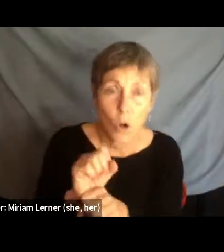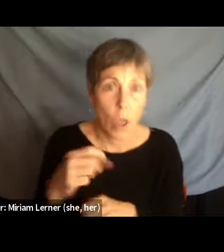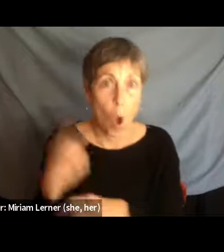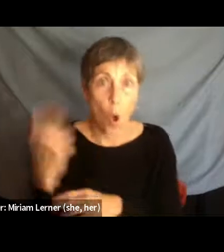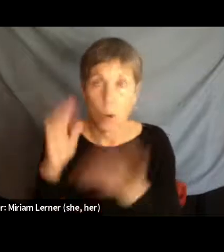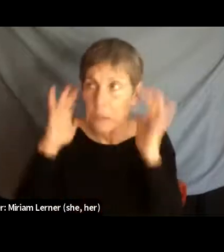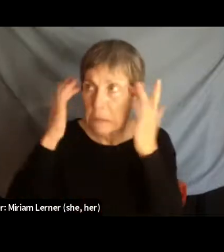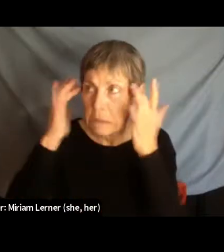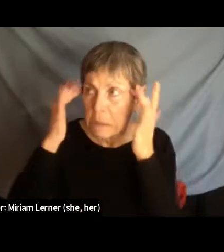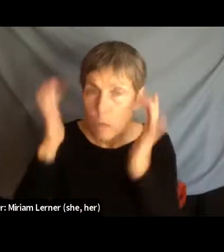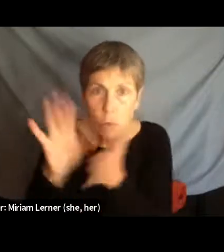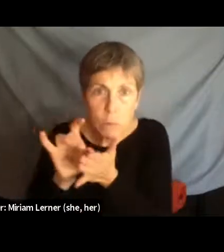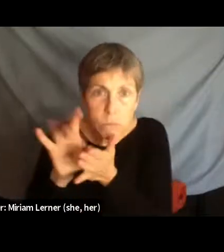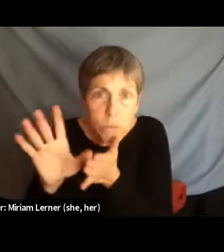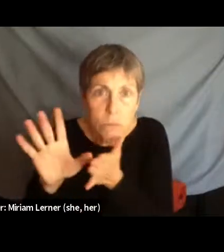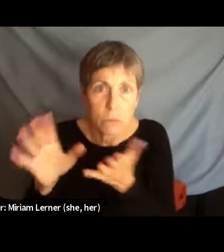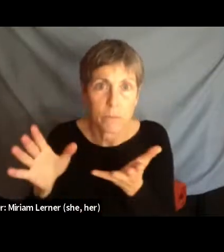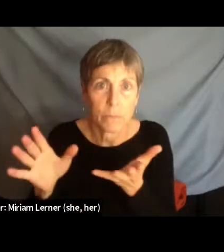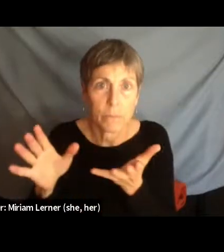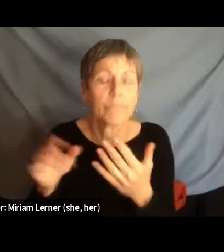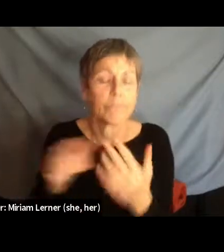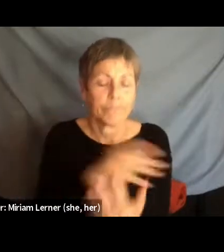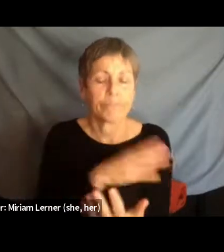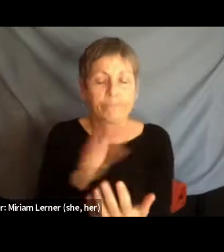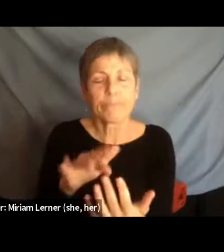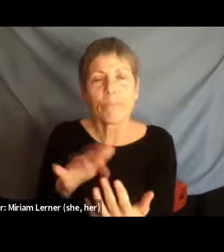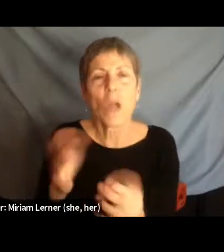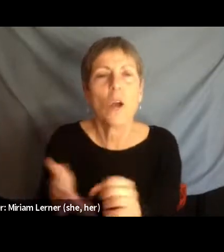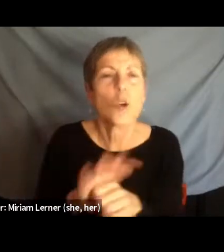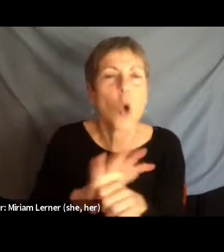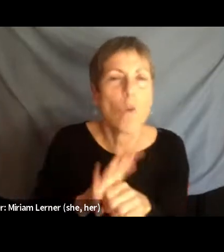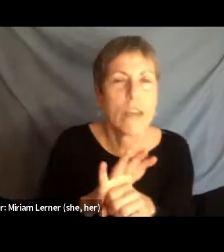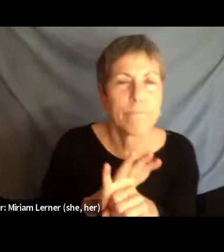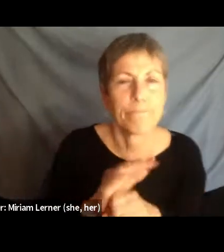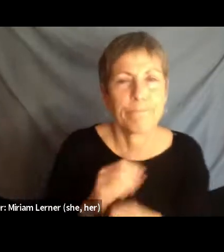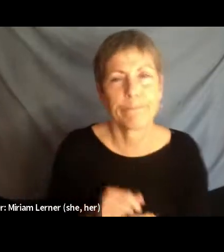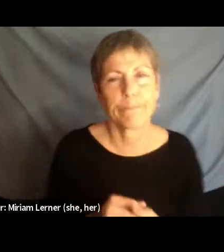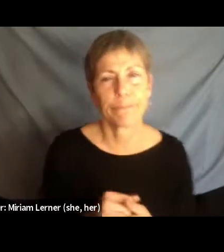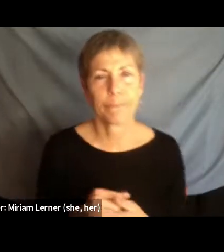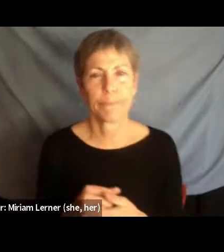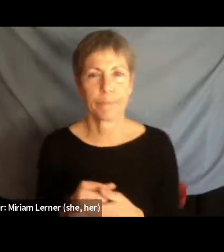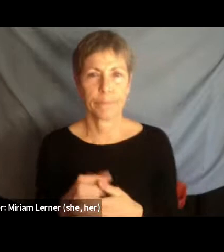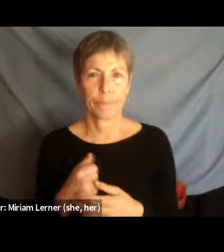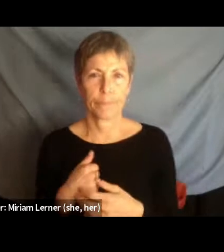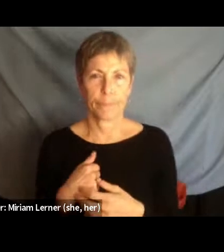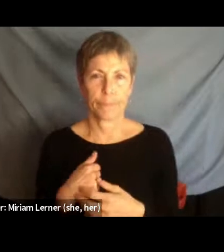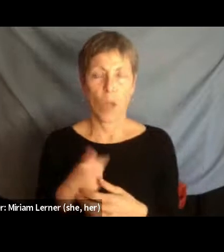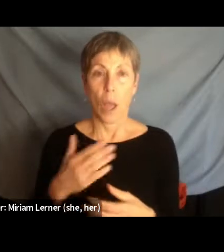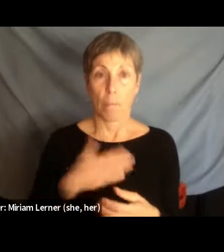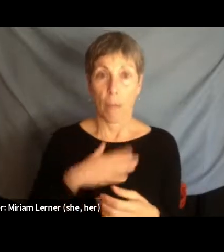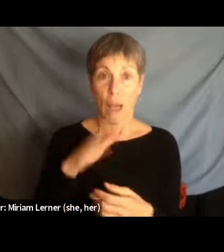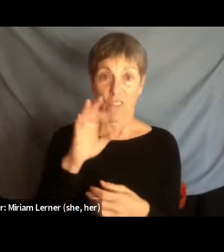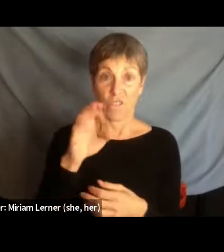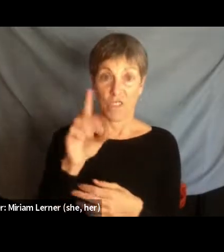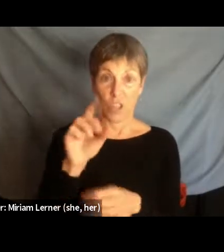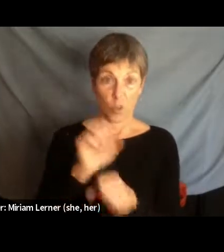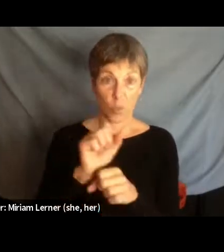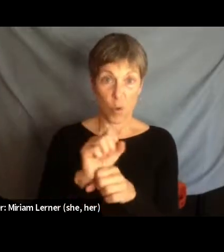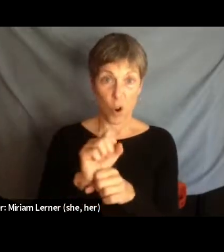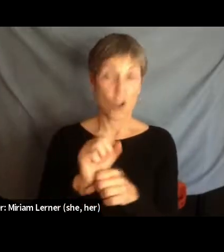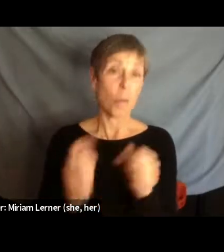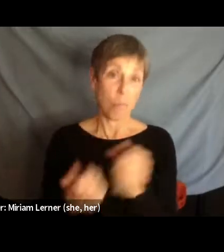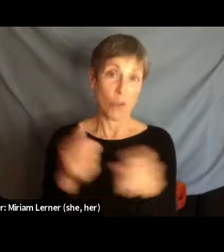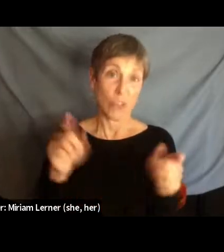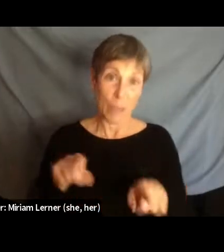And so coming to COVID, I conducted a part of my field work during the COVID-19